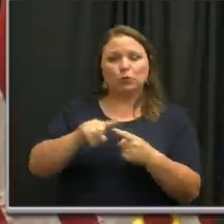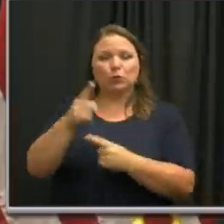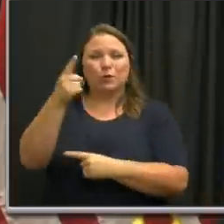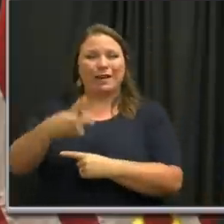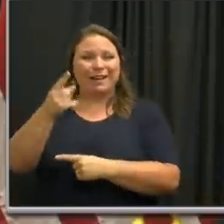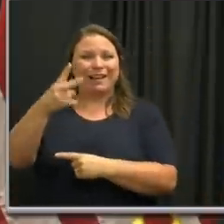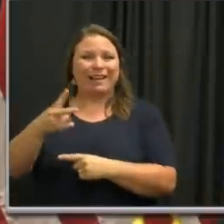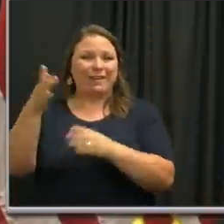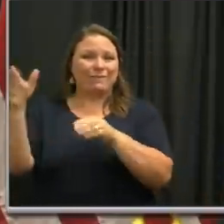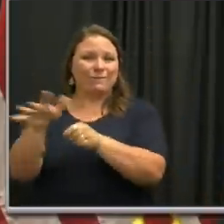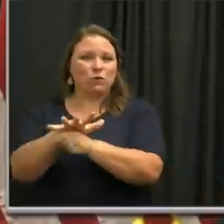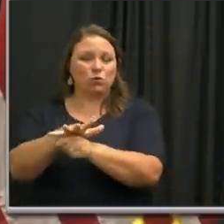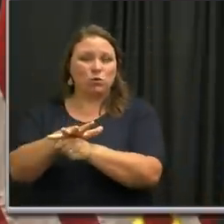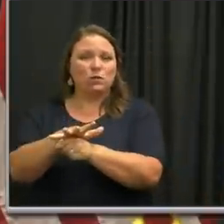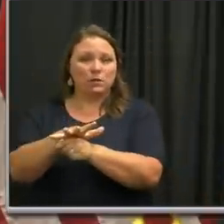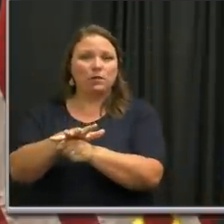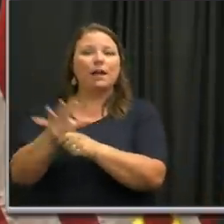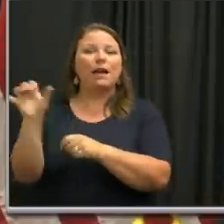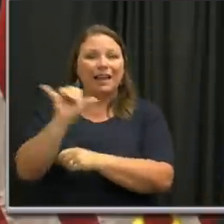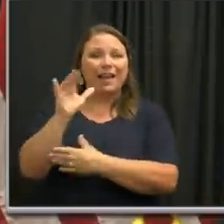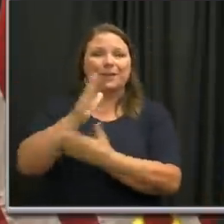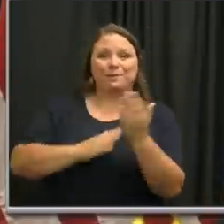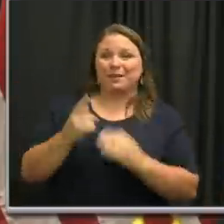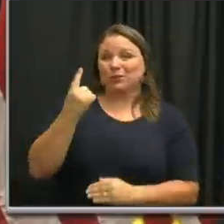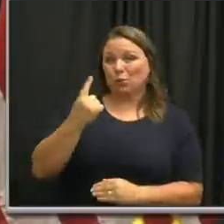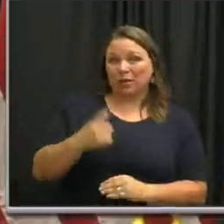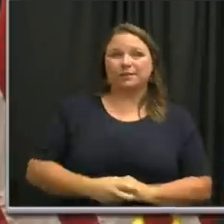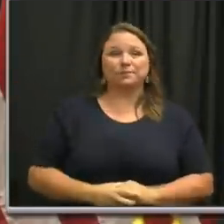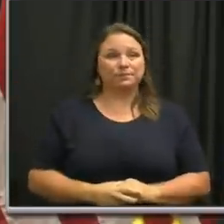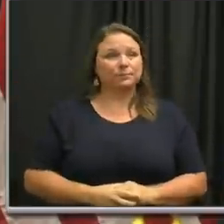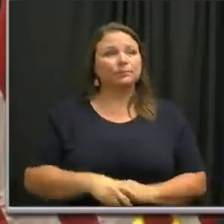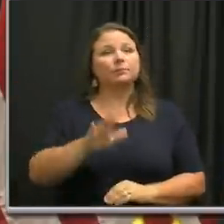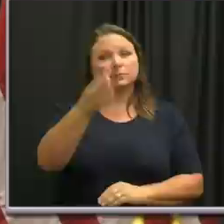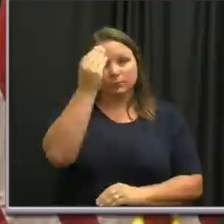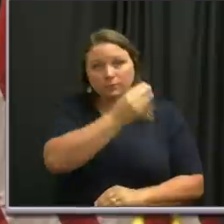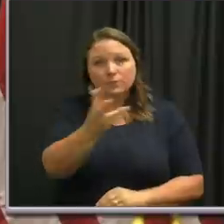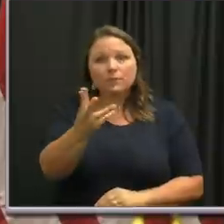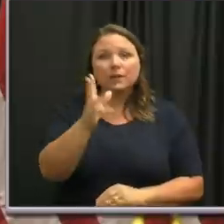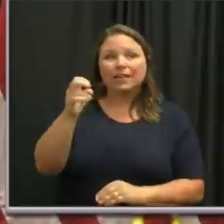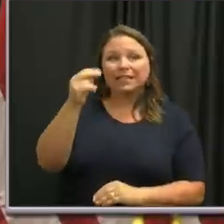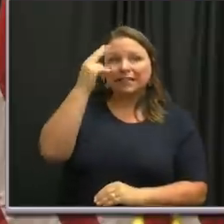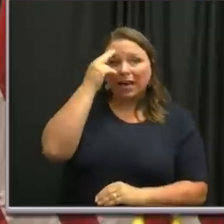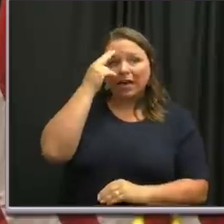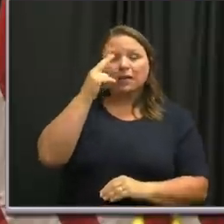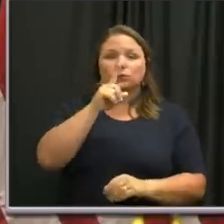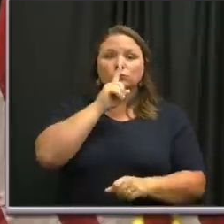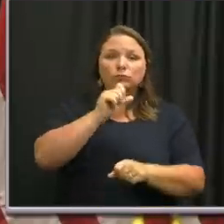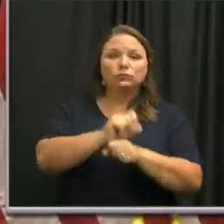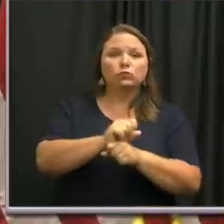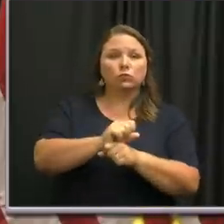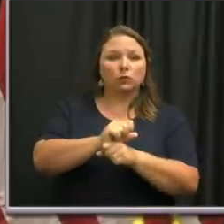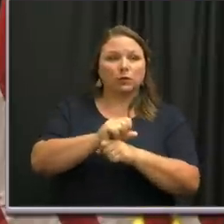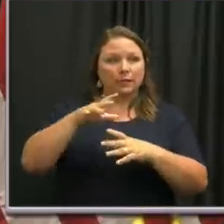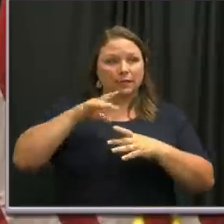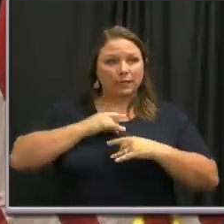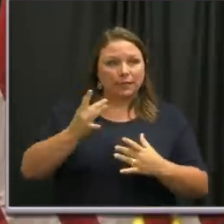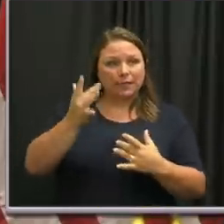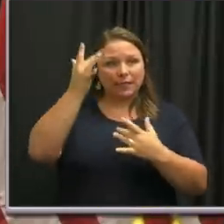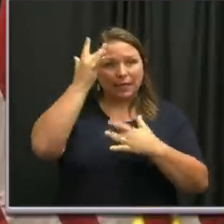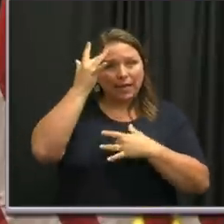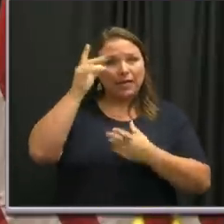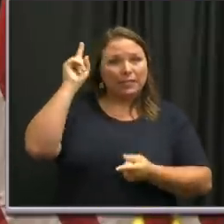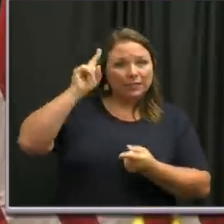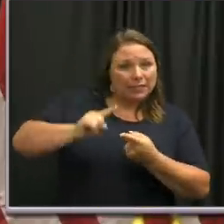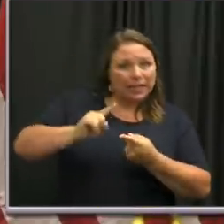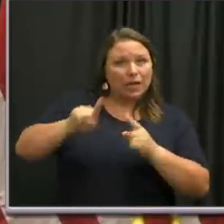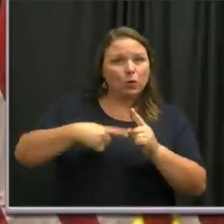capacity as permitted in Phase 1. It's worth noting that Nashville's rate of confirmed cases did decline while bars and